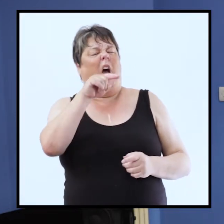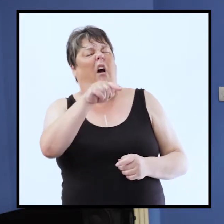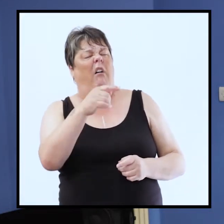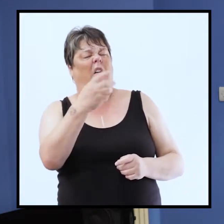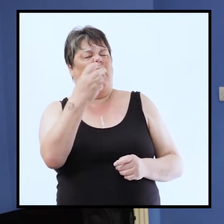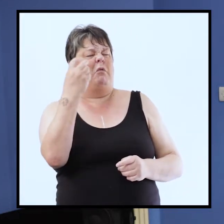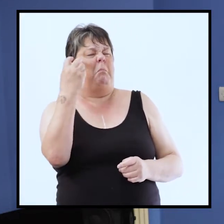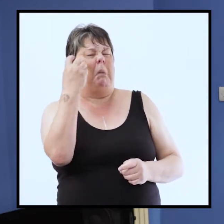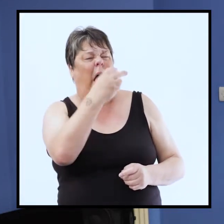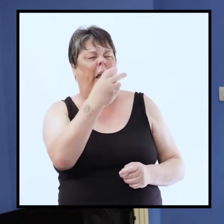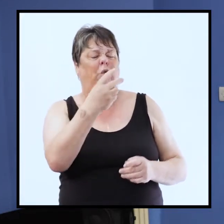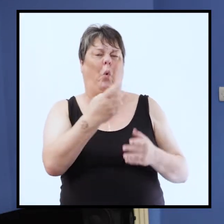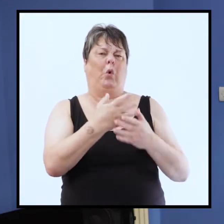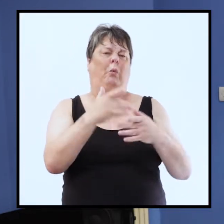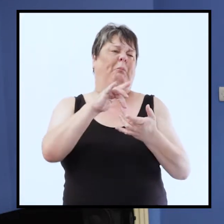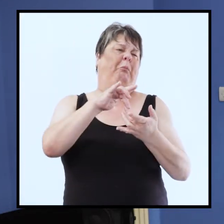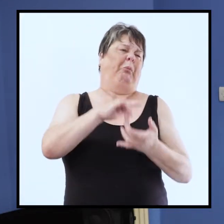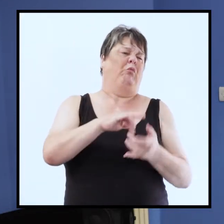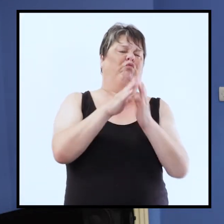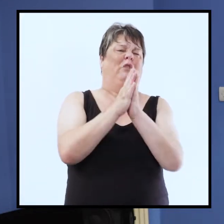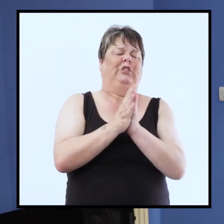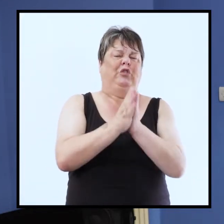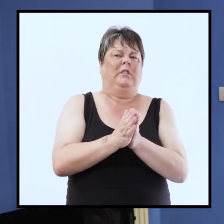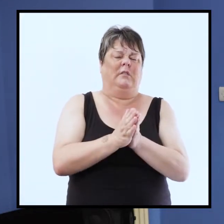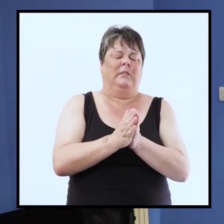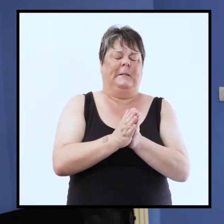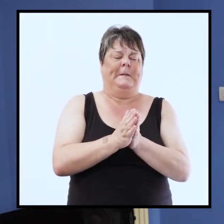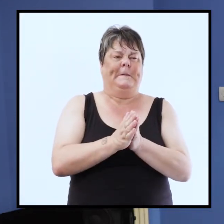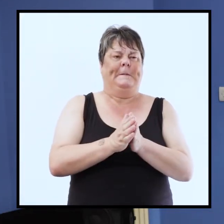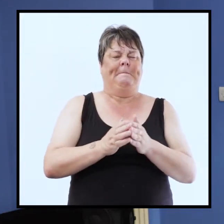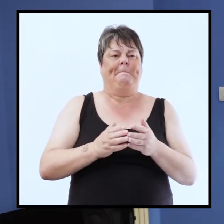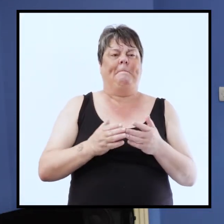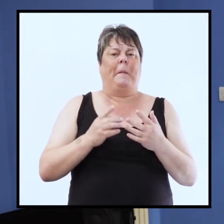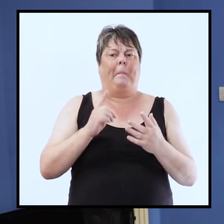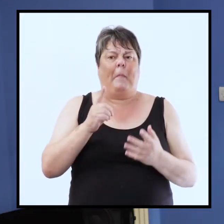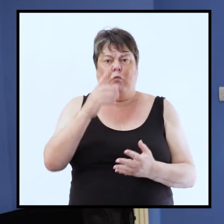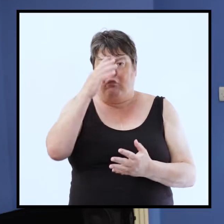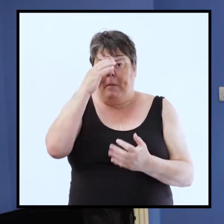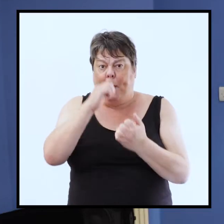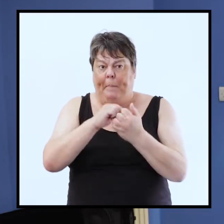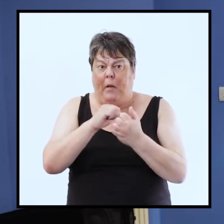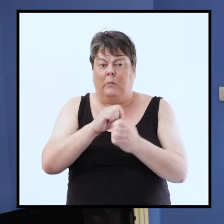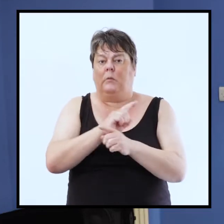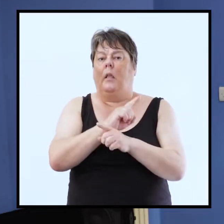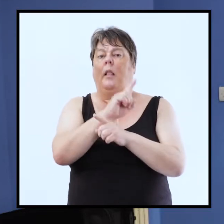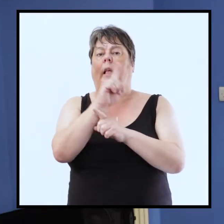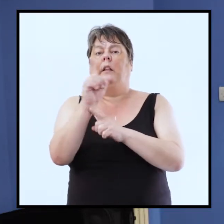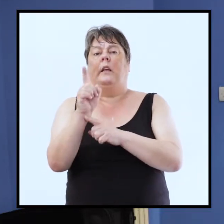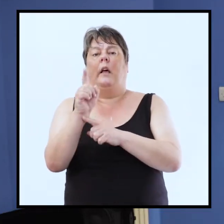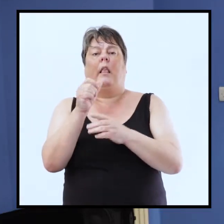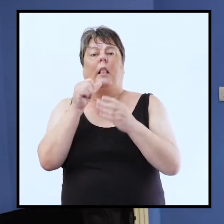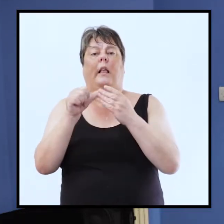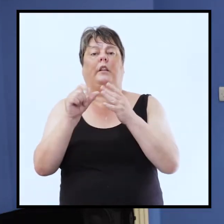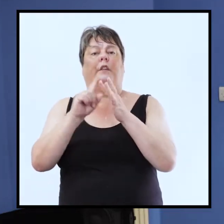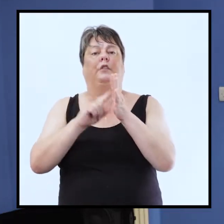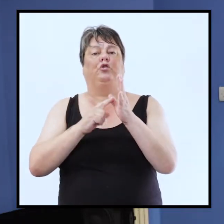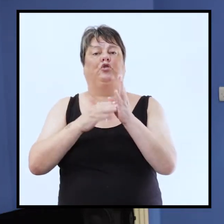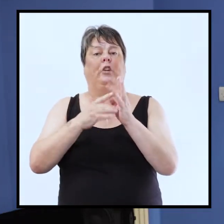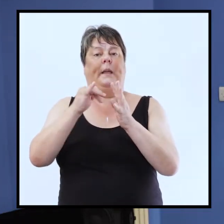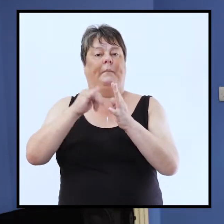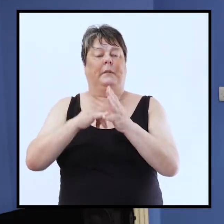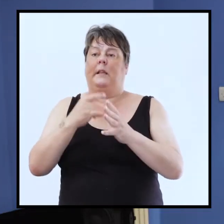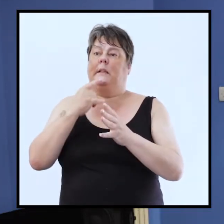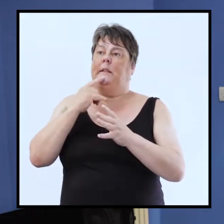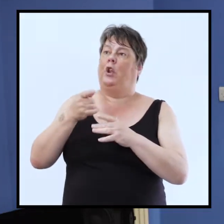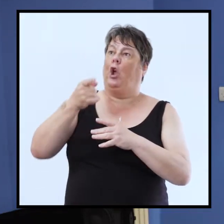unreligious but remember in the epistle of james we're told that the word of god